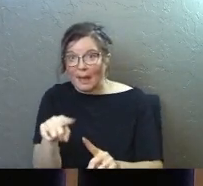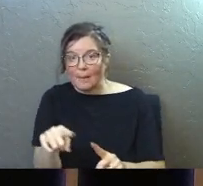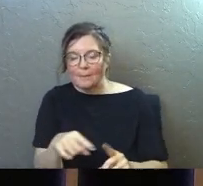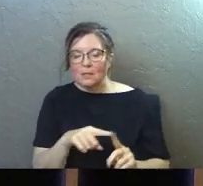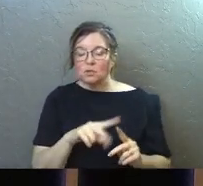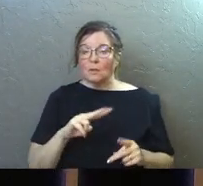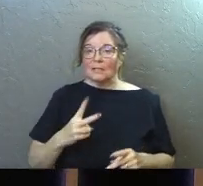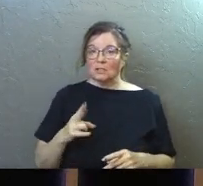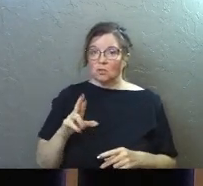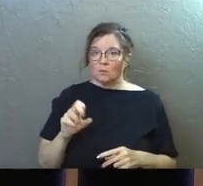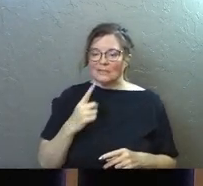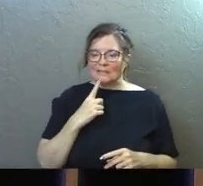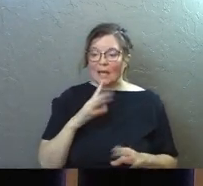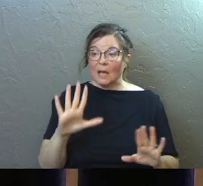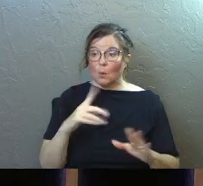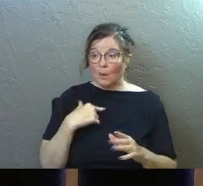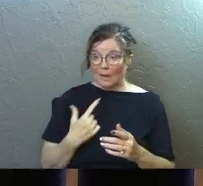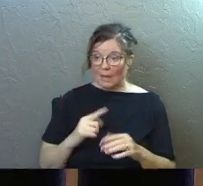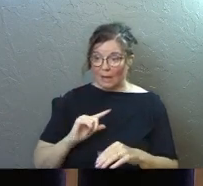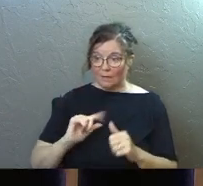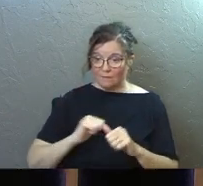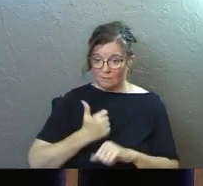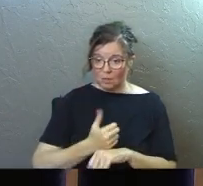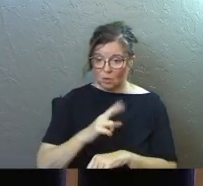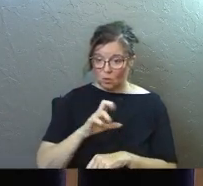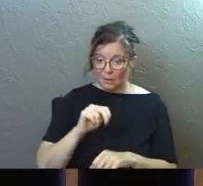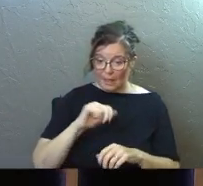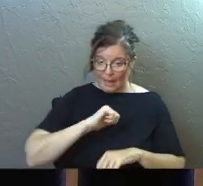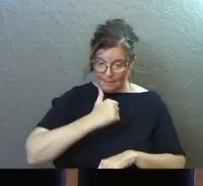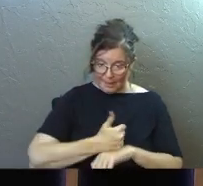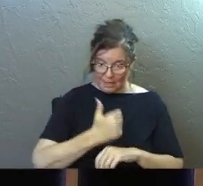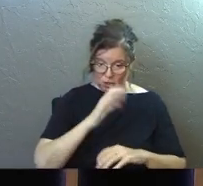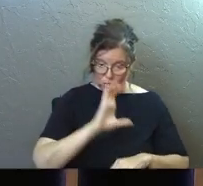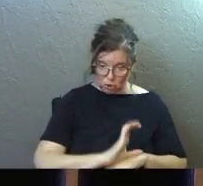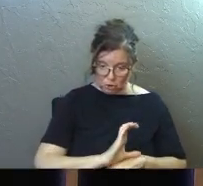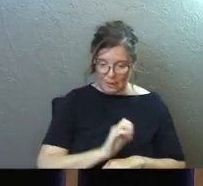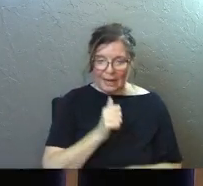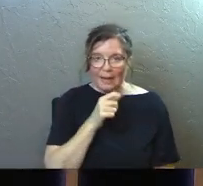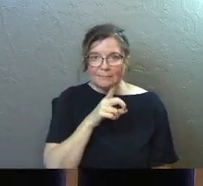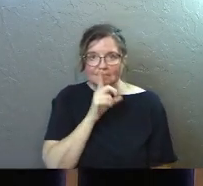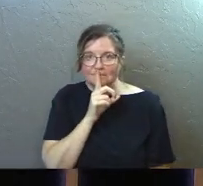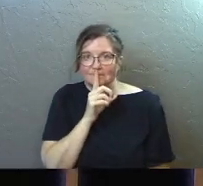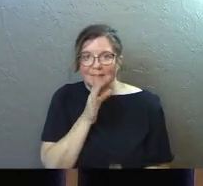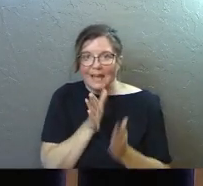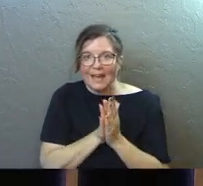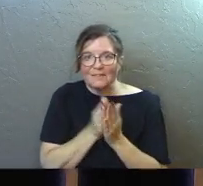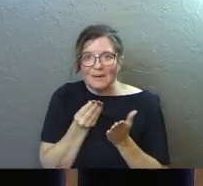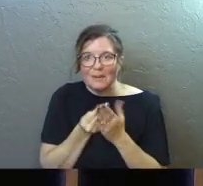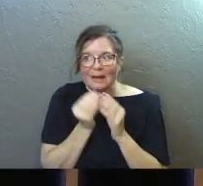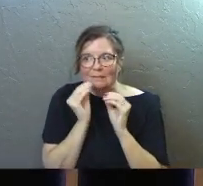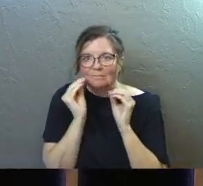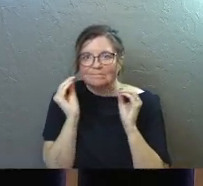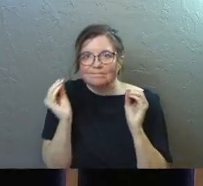he gets here to 2 Corinthians and he says, When I came to Corinth, I planted this church and he didn't ask them for any money.